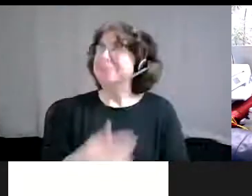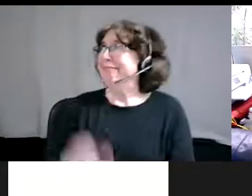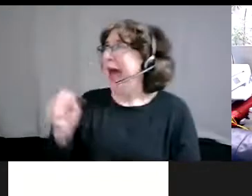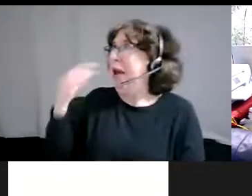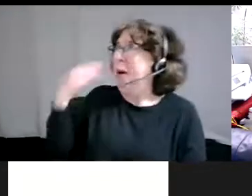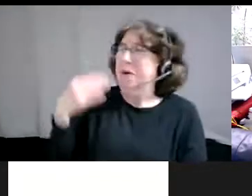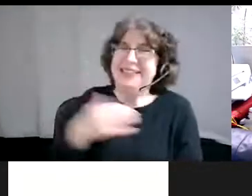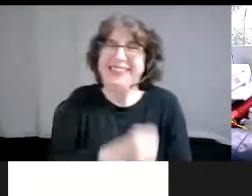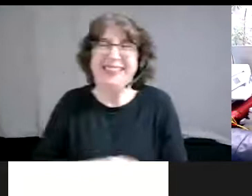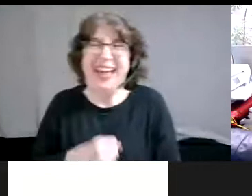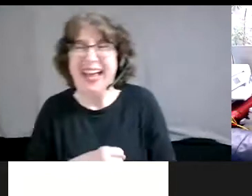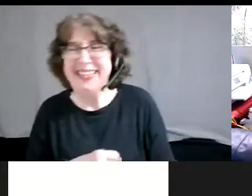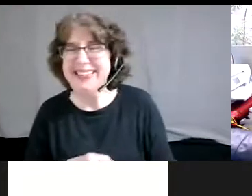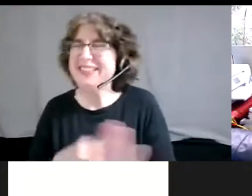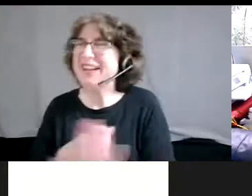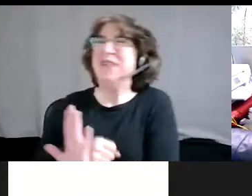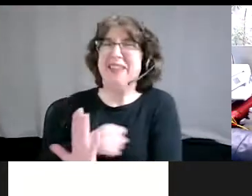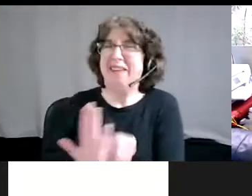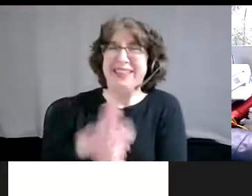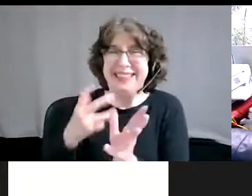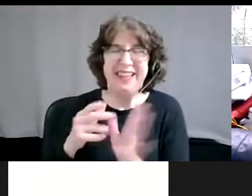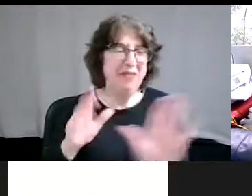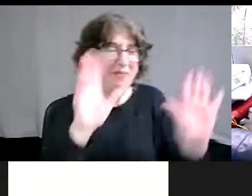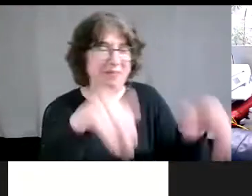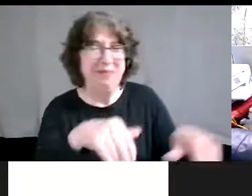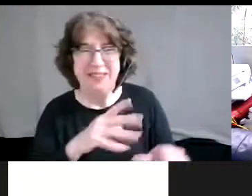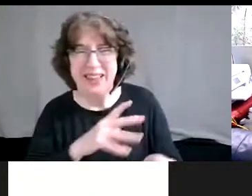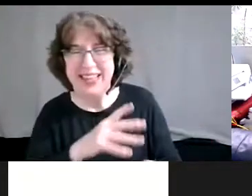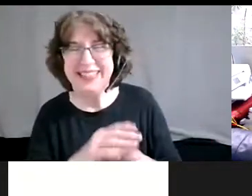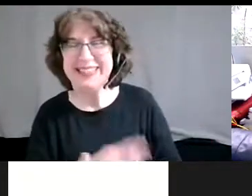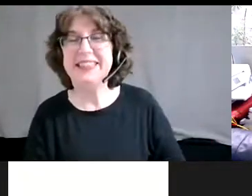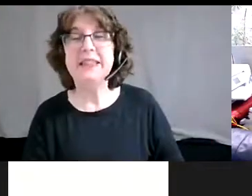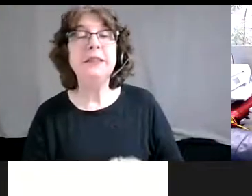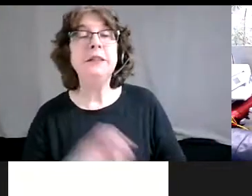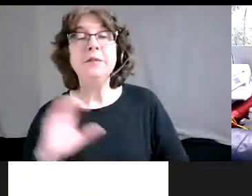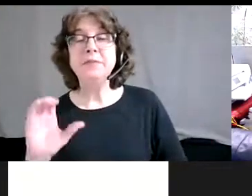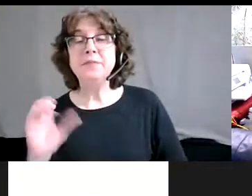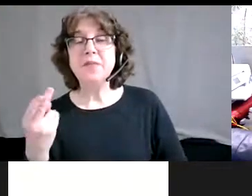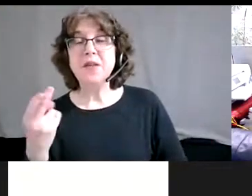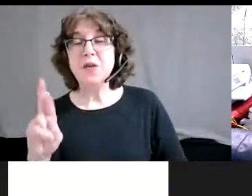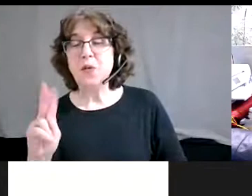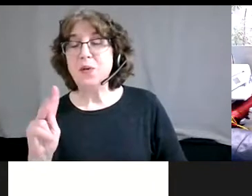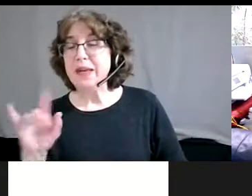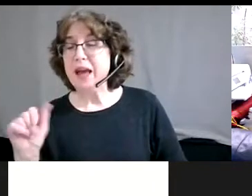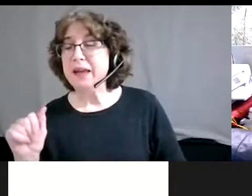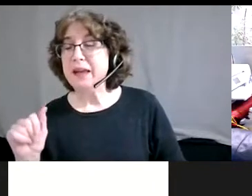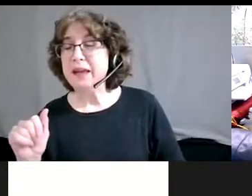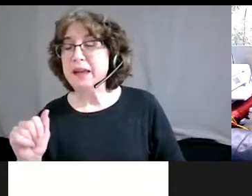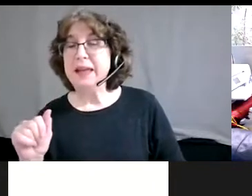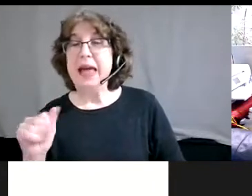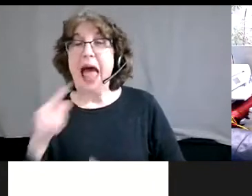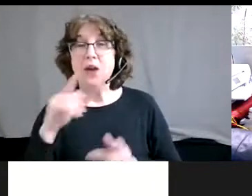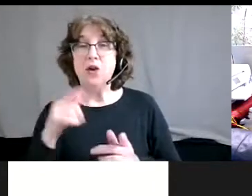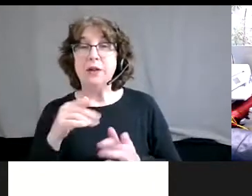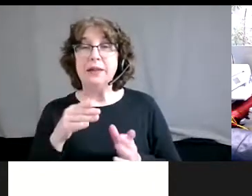apologize. No worries. All right. Christiana, gosh, I could pivot or I could